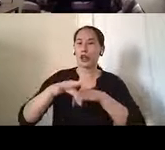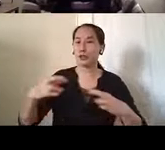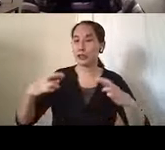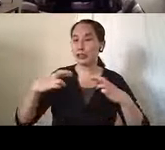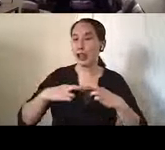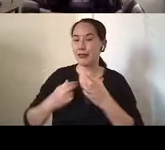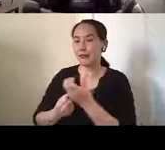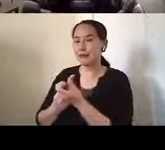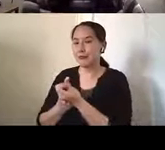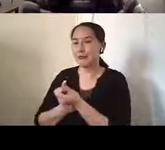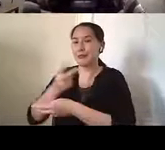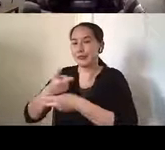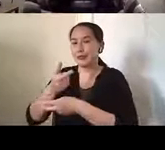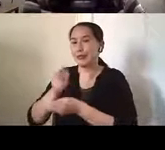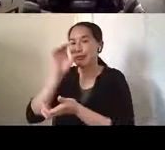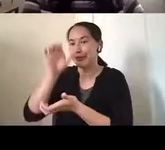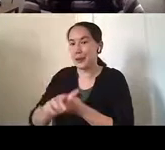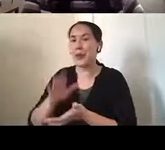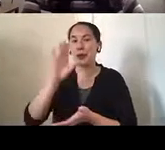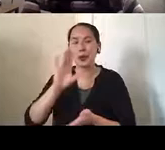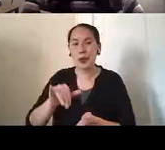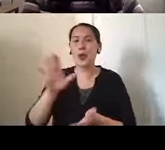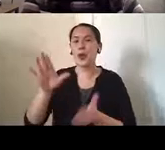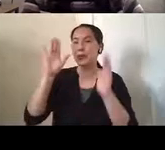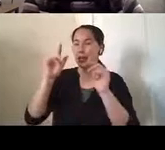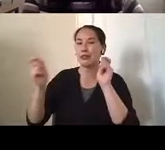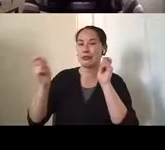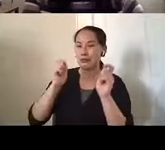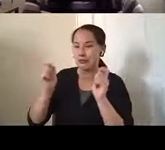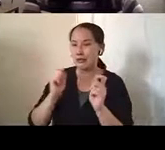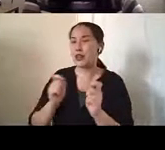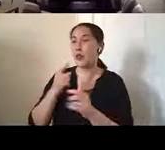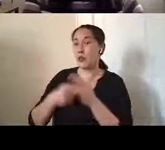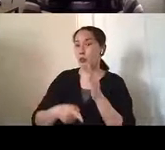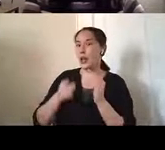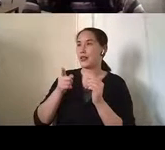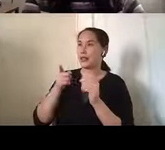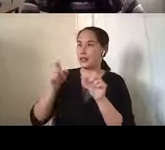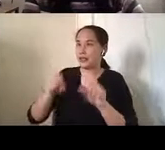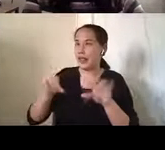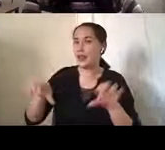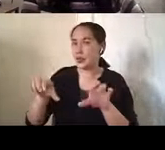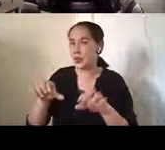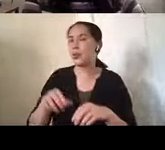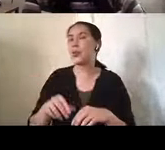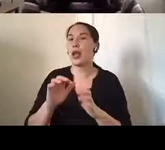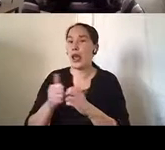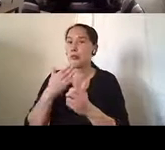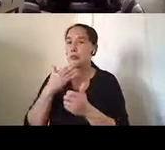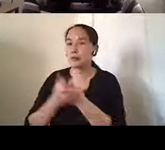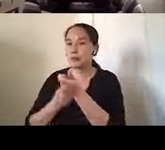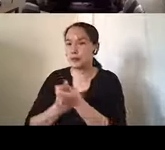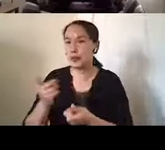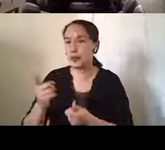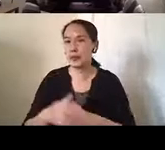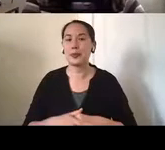and she knew that she had to adjust her expectations of what he was able to do and how to be there to support him.